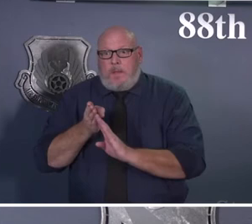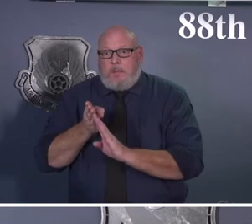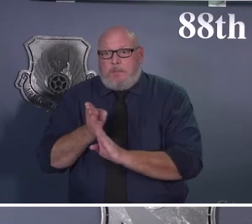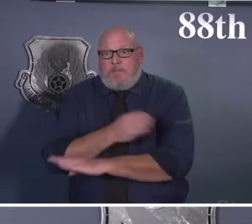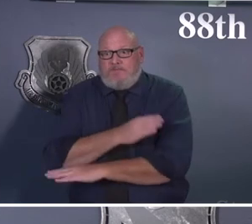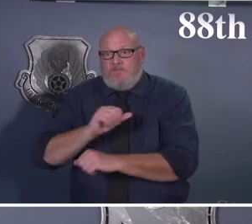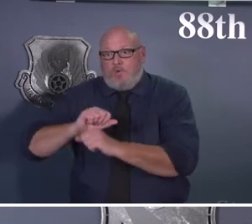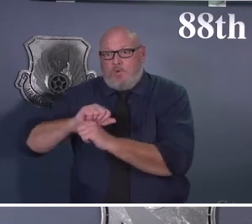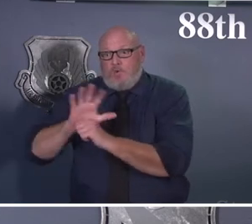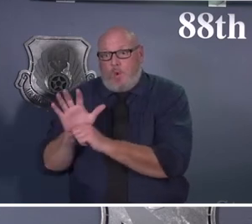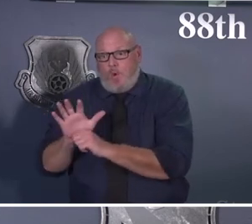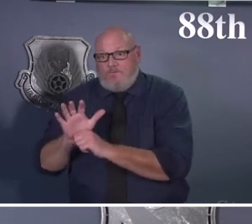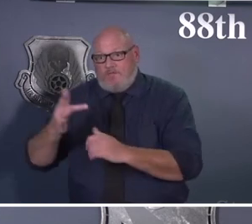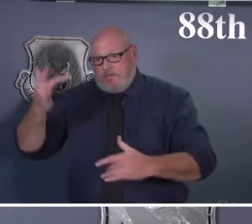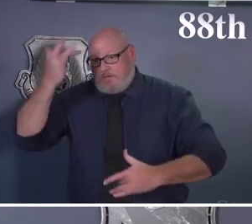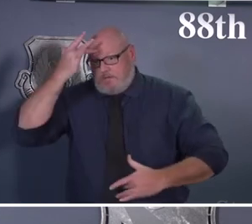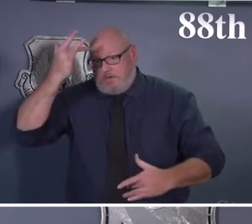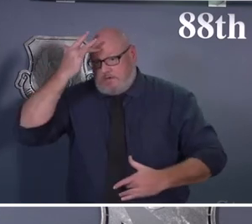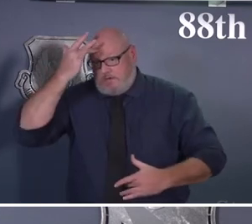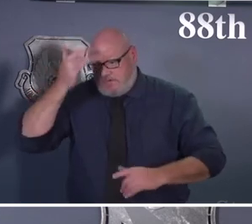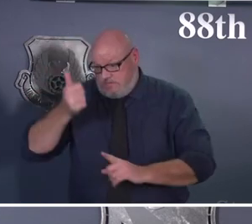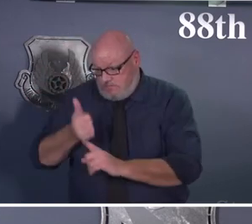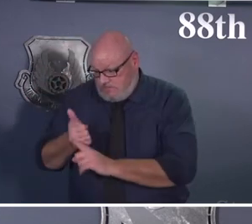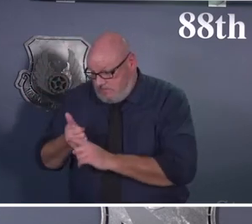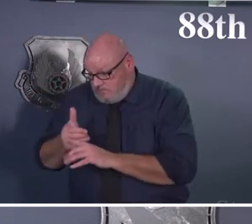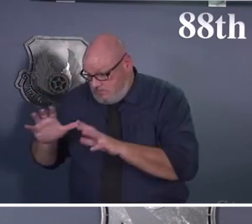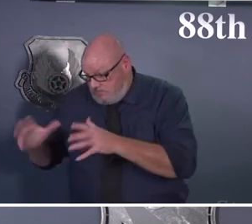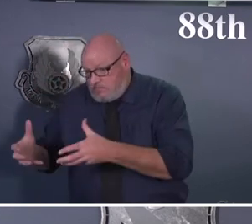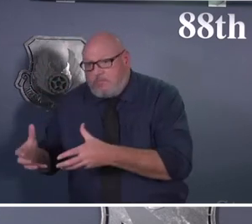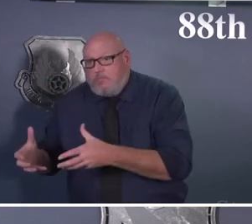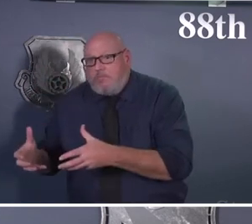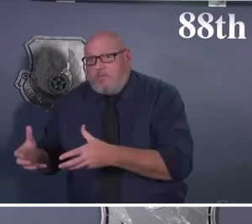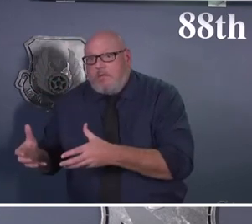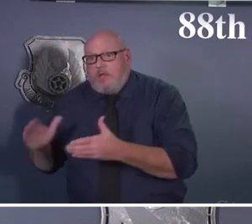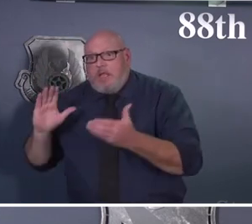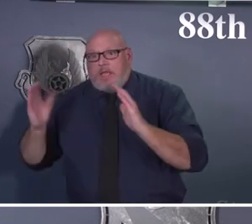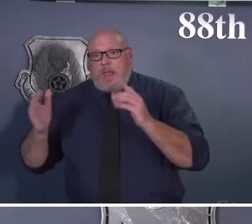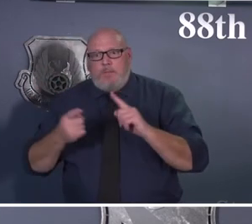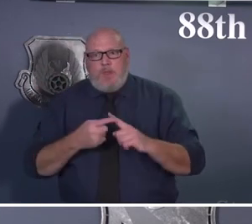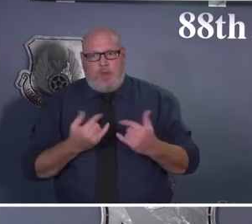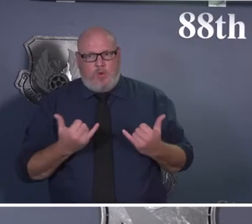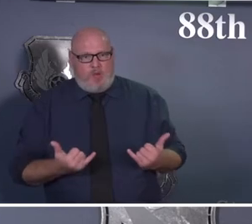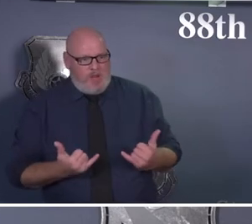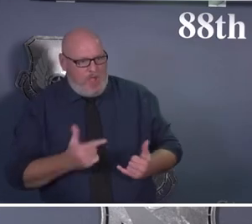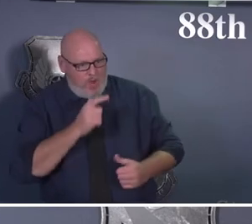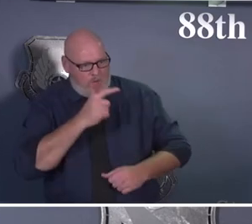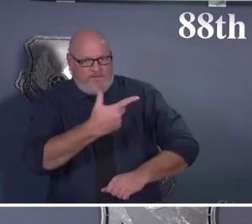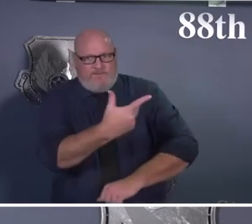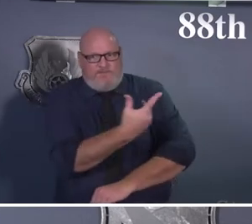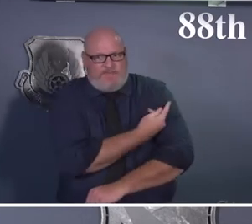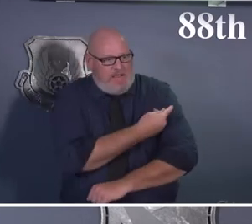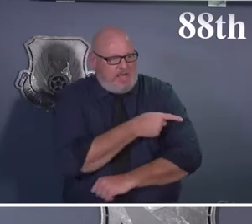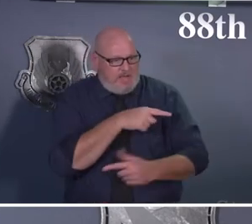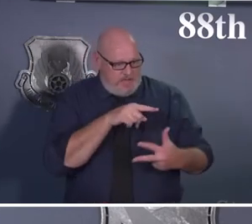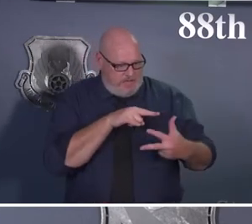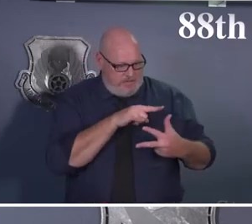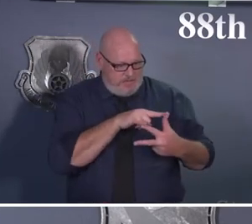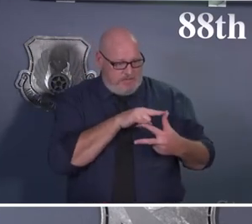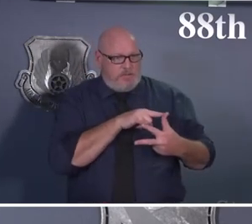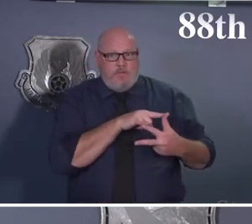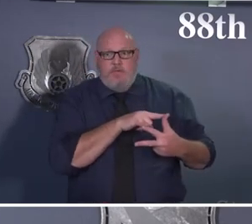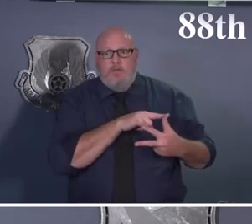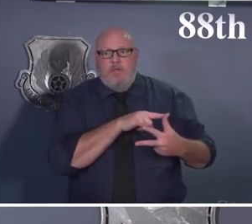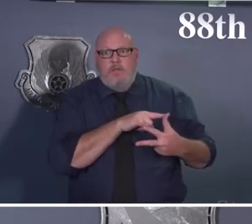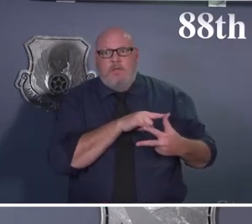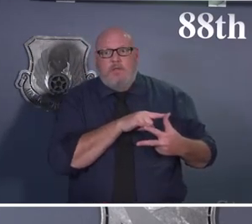infection. Folks who are vaccinated still are much less likely to have severe illness if they're vaccinated,